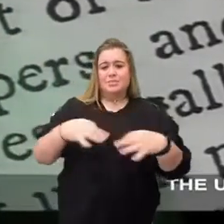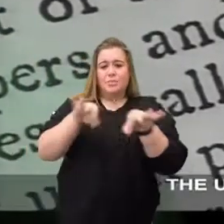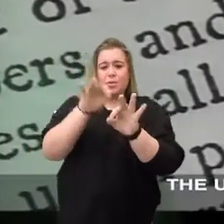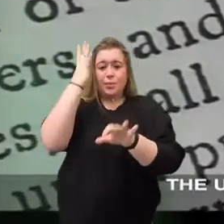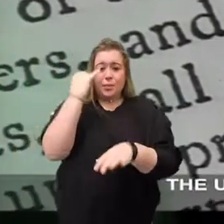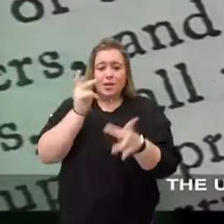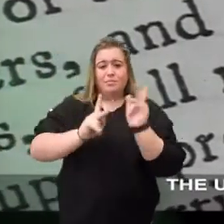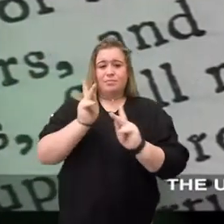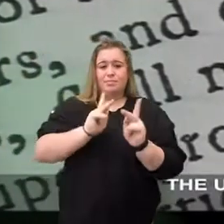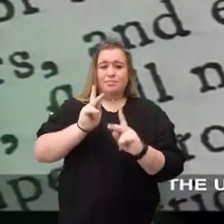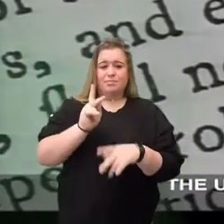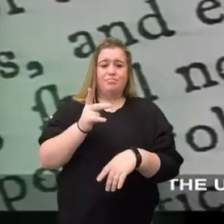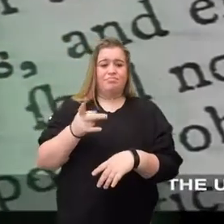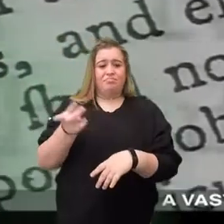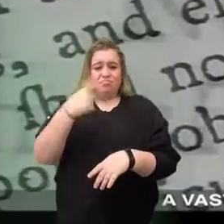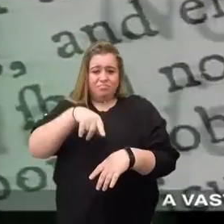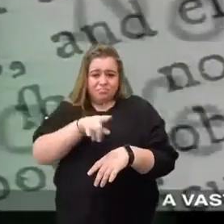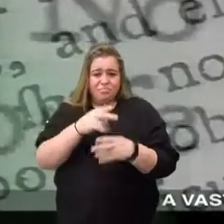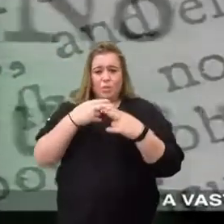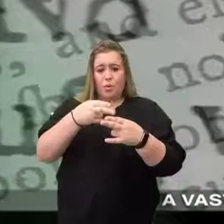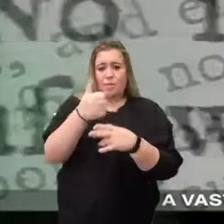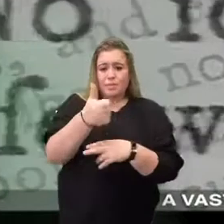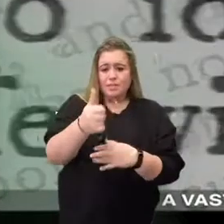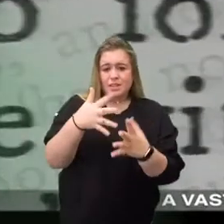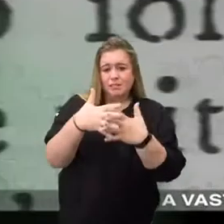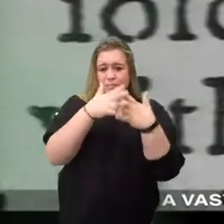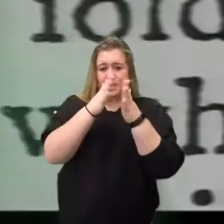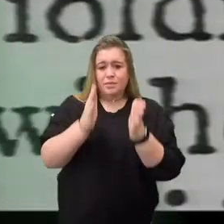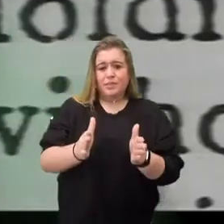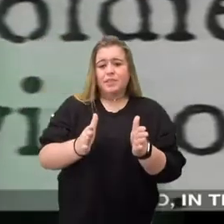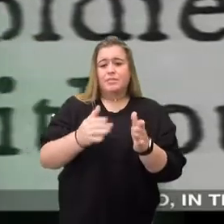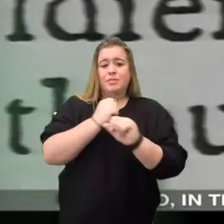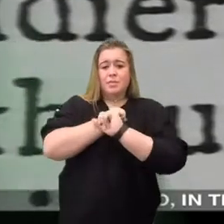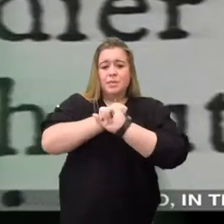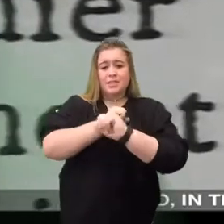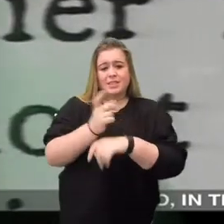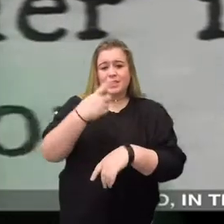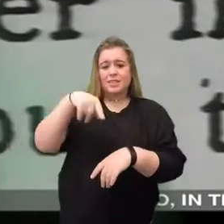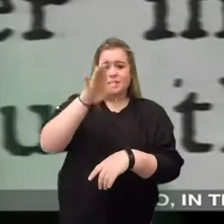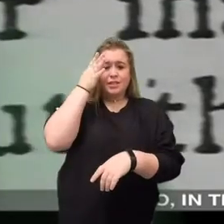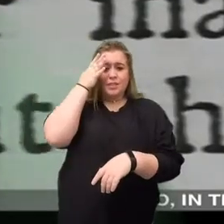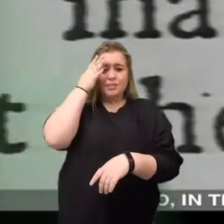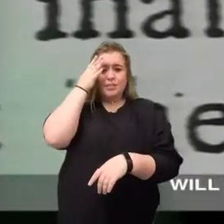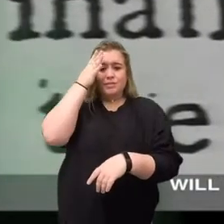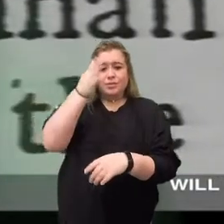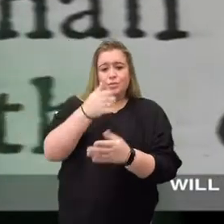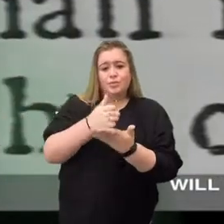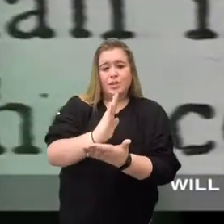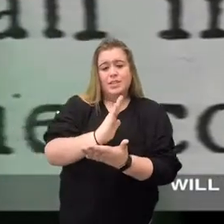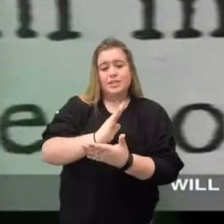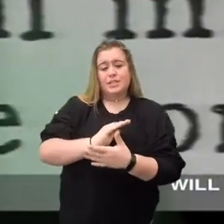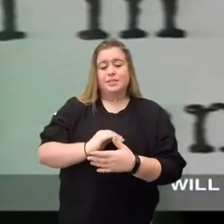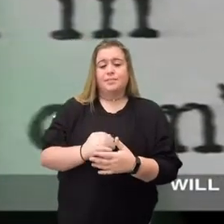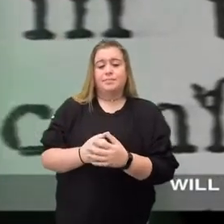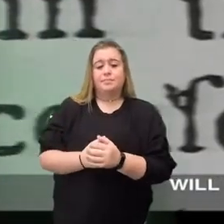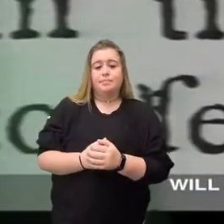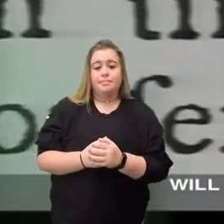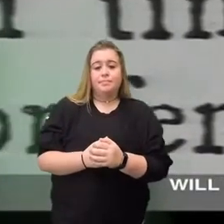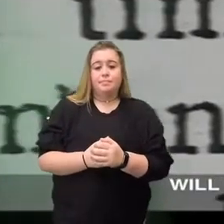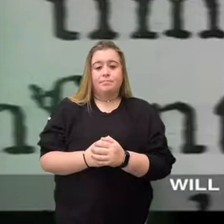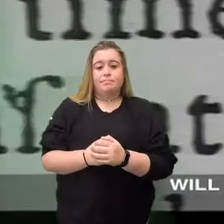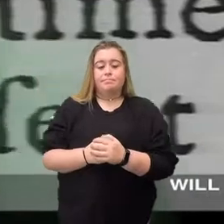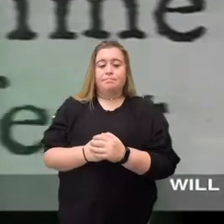The ultimate protection for the rights of a vast diversity of humanity who, in the centuries to follow, will call